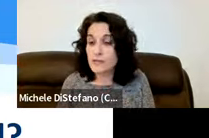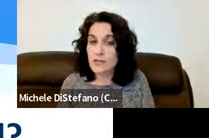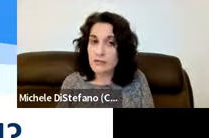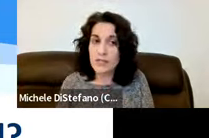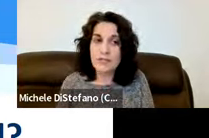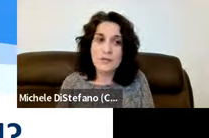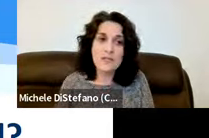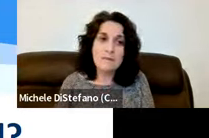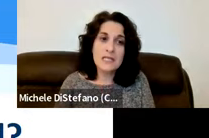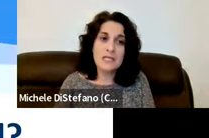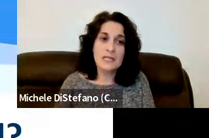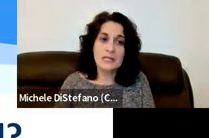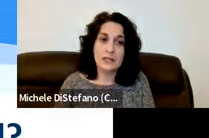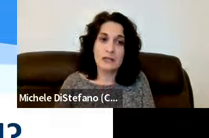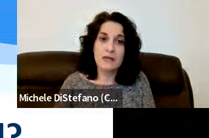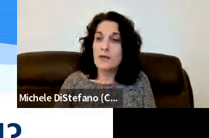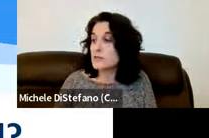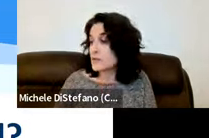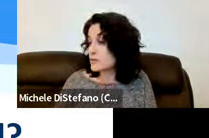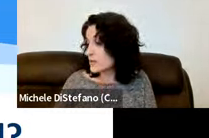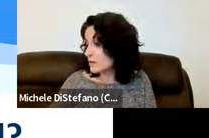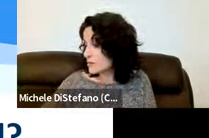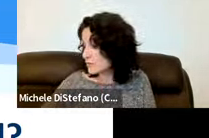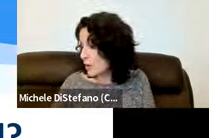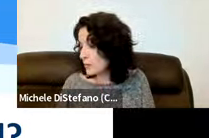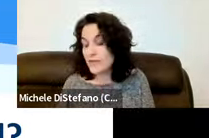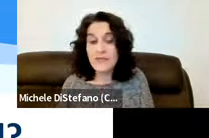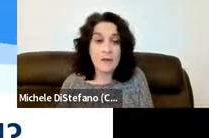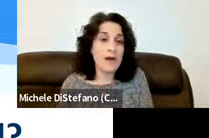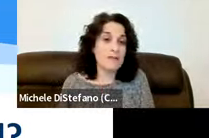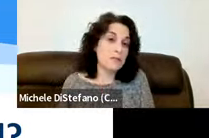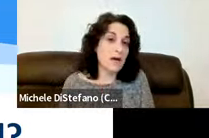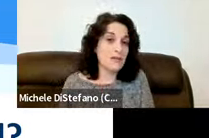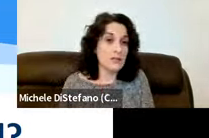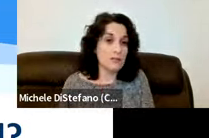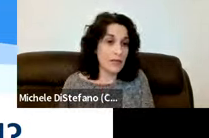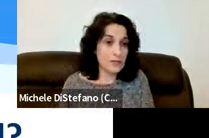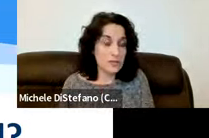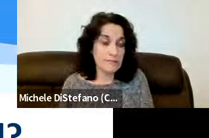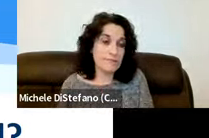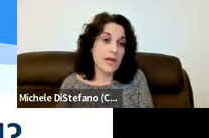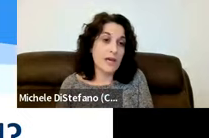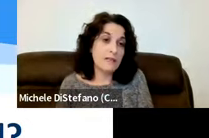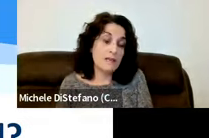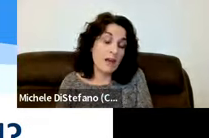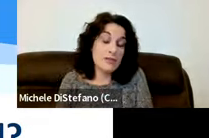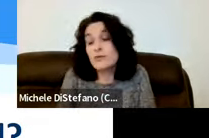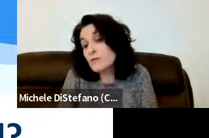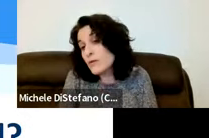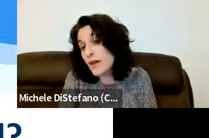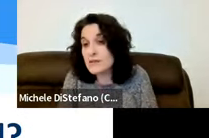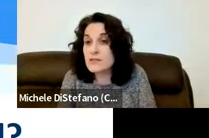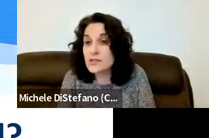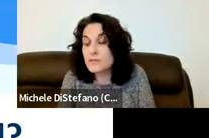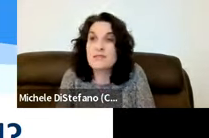an over-the-counter hearing aid so some things to consider does your hearing loss fall within that mild to moderate range and how